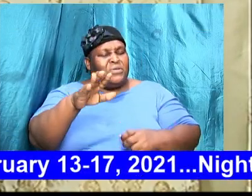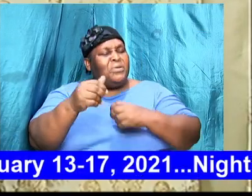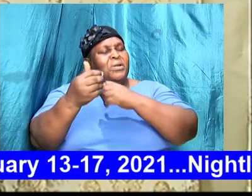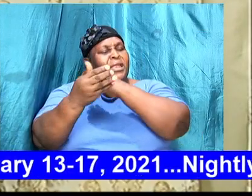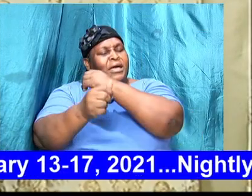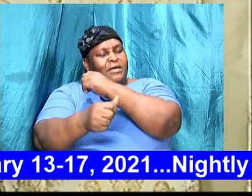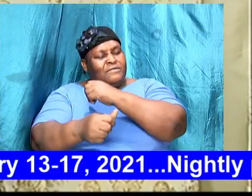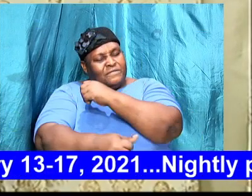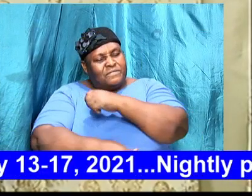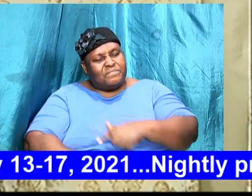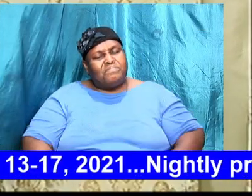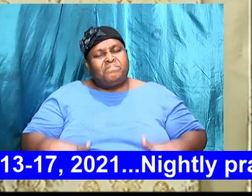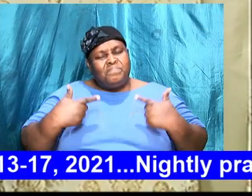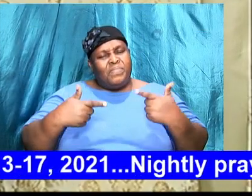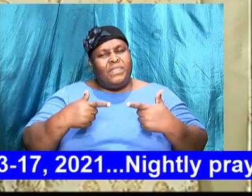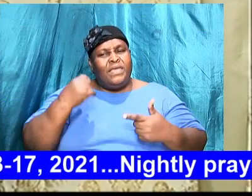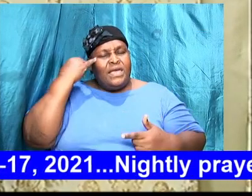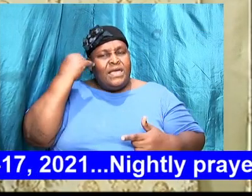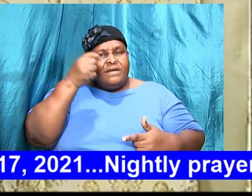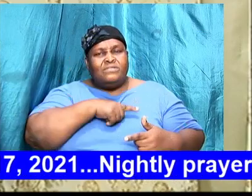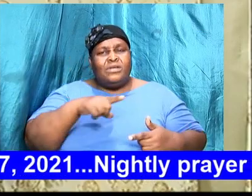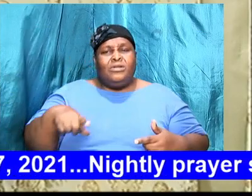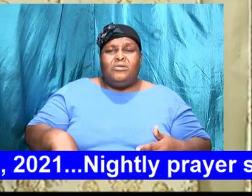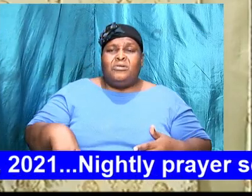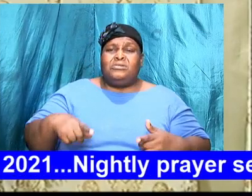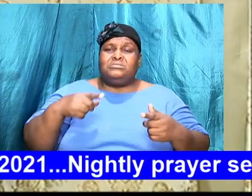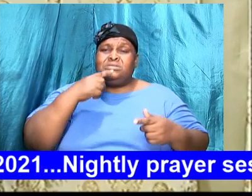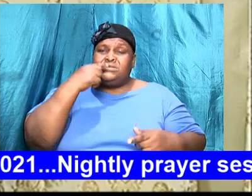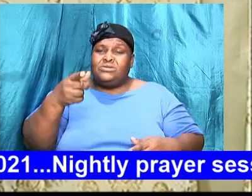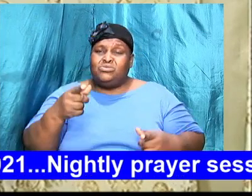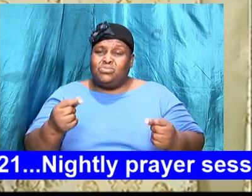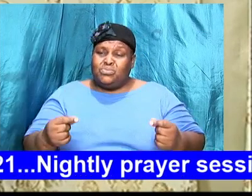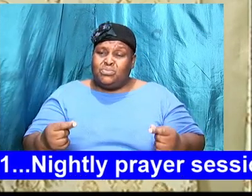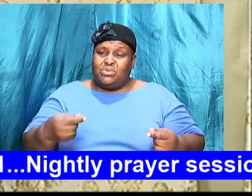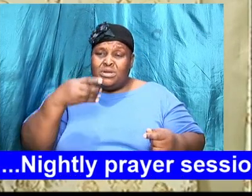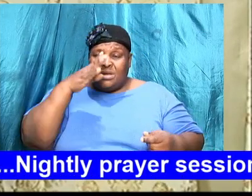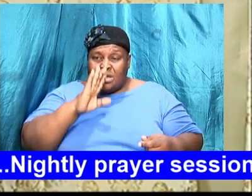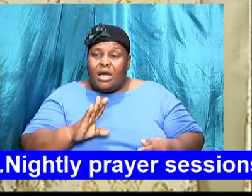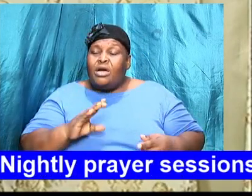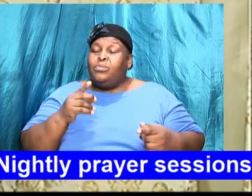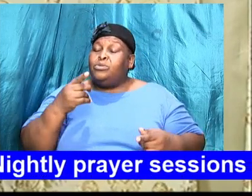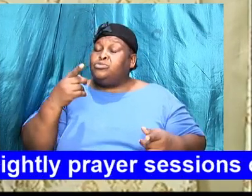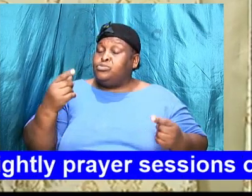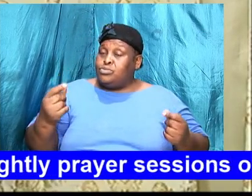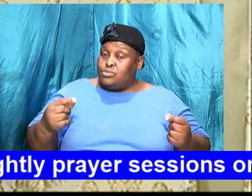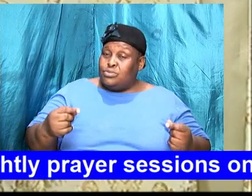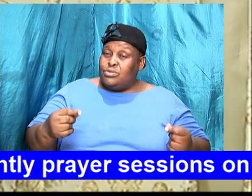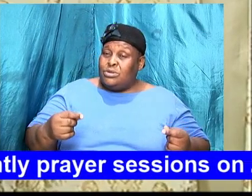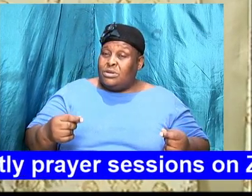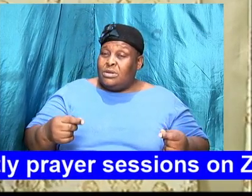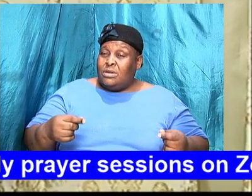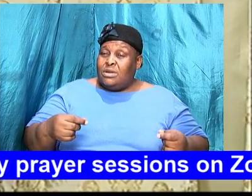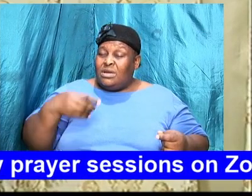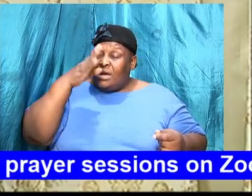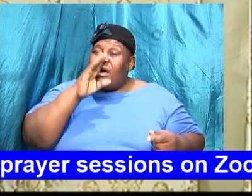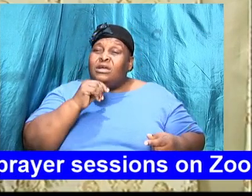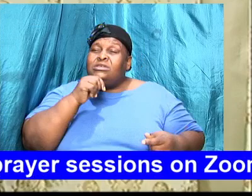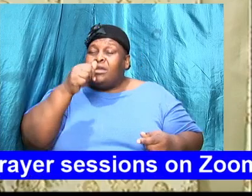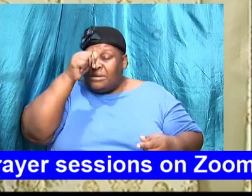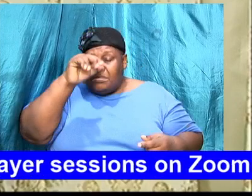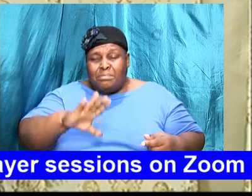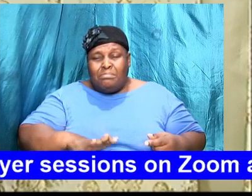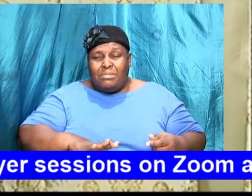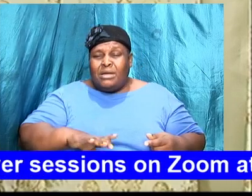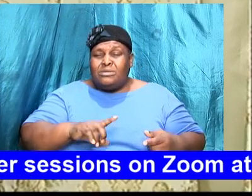Lord said that he is going to do it, he is going to do it. He is not a man that he should lie, nor the son of man that he should repent.